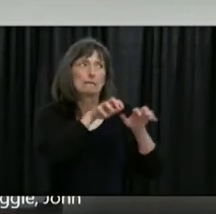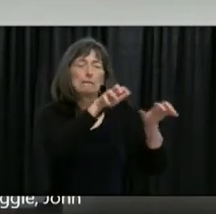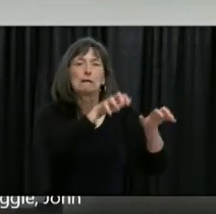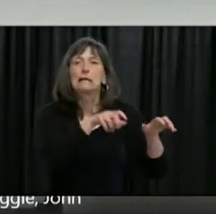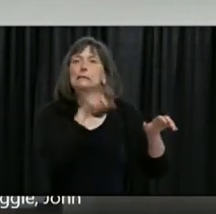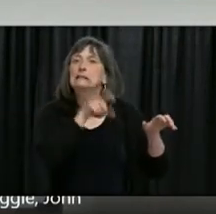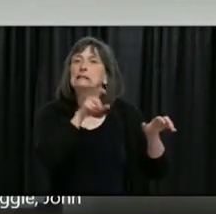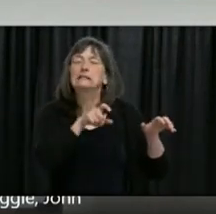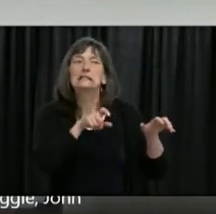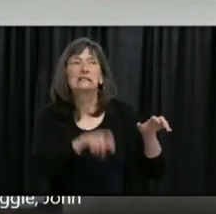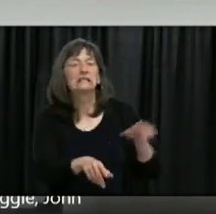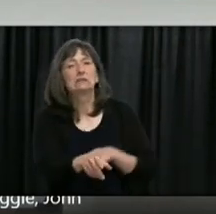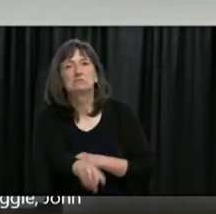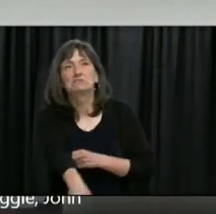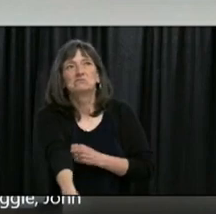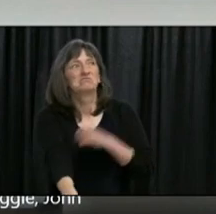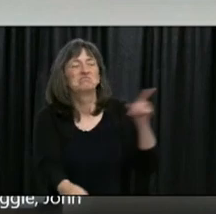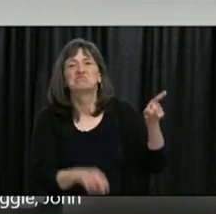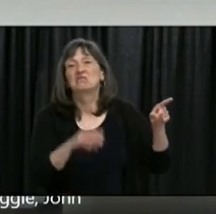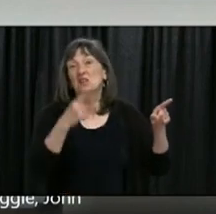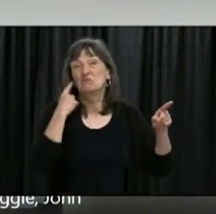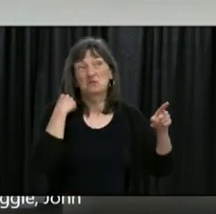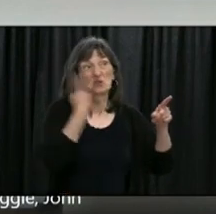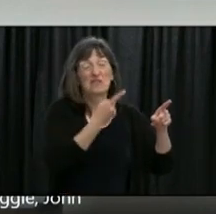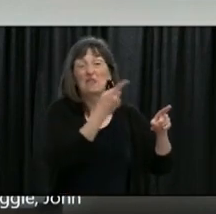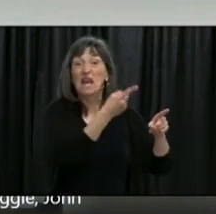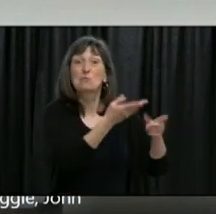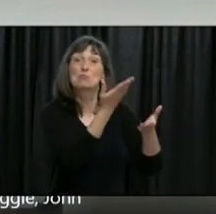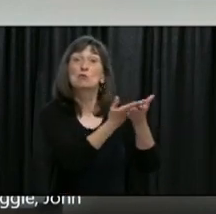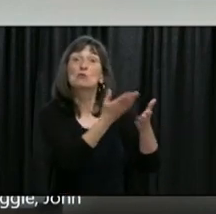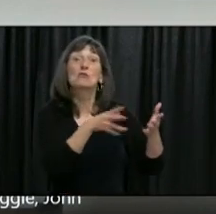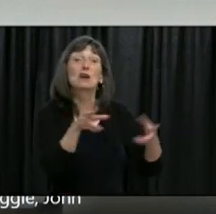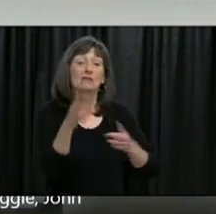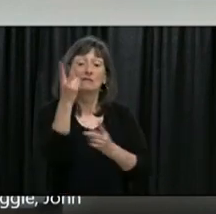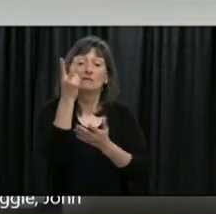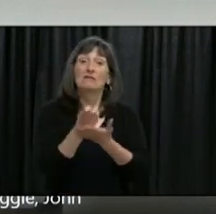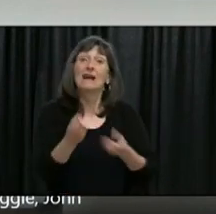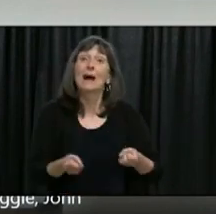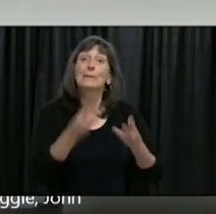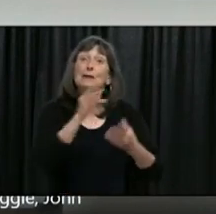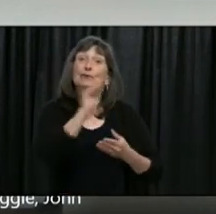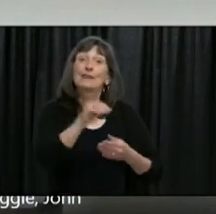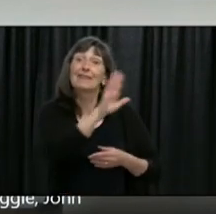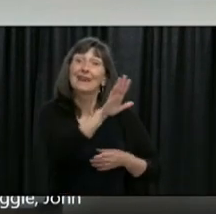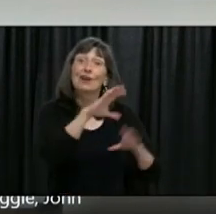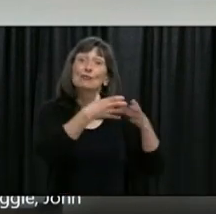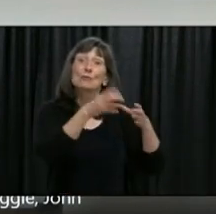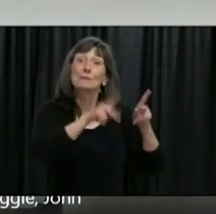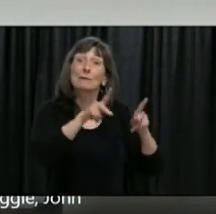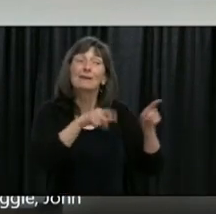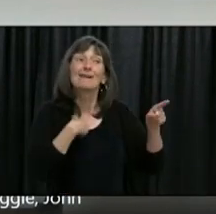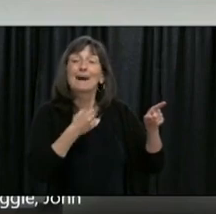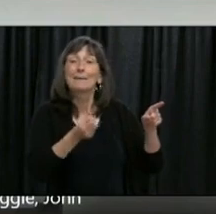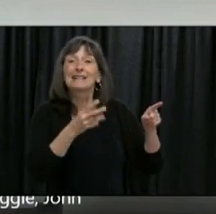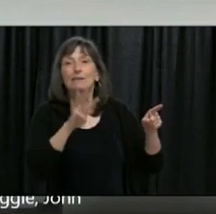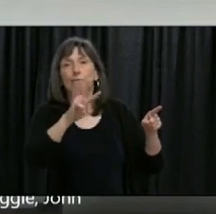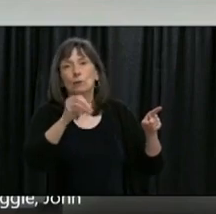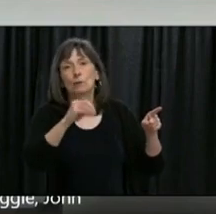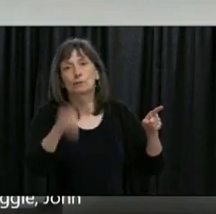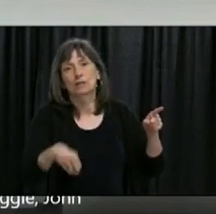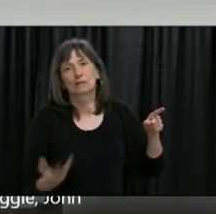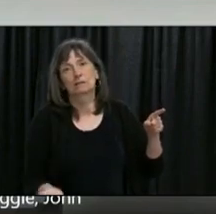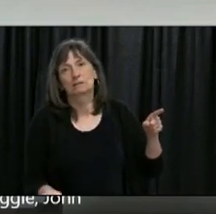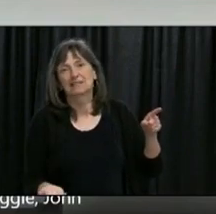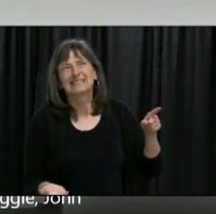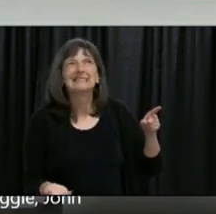they only manage the best 40% so the real value add from some of the work that's being done at the back